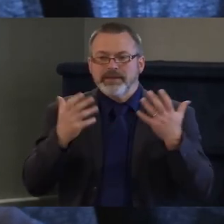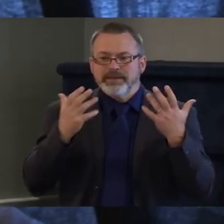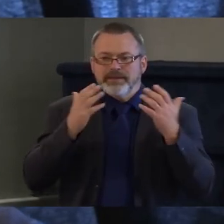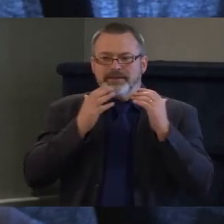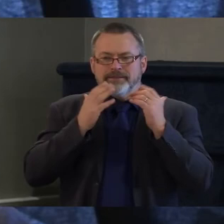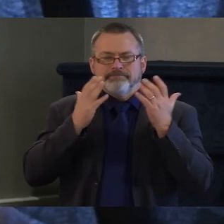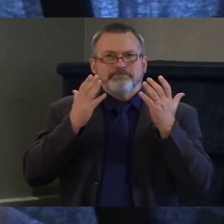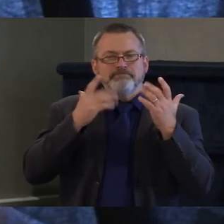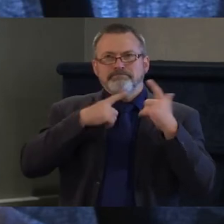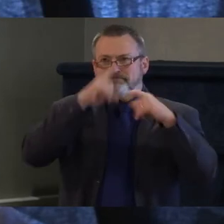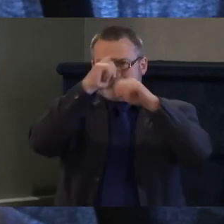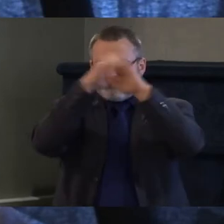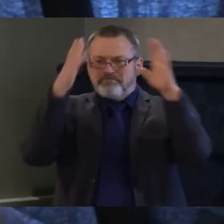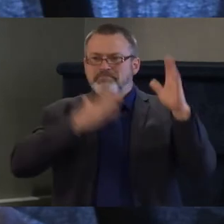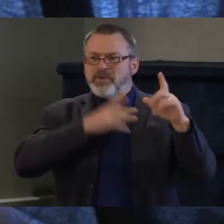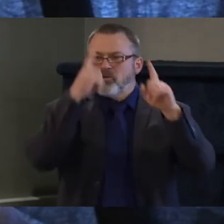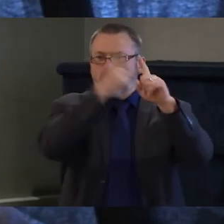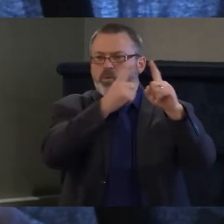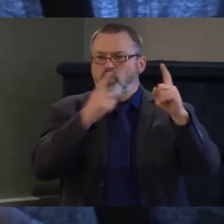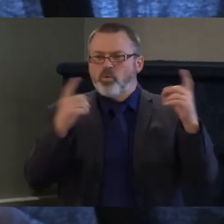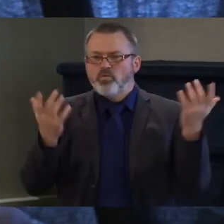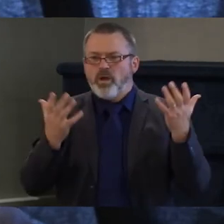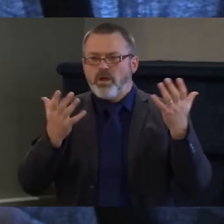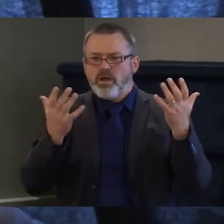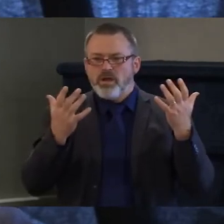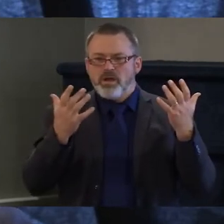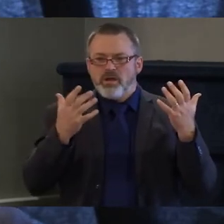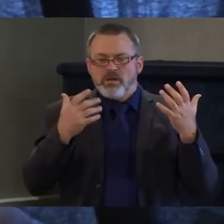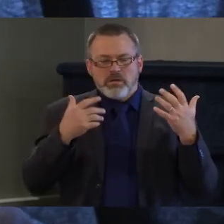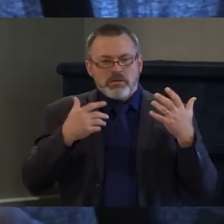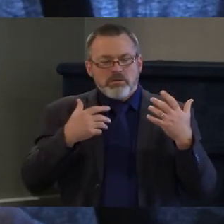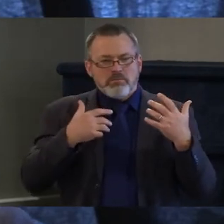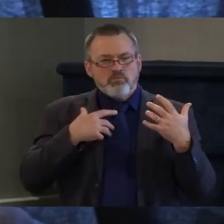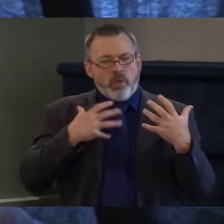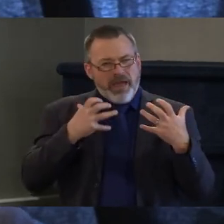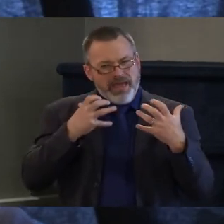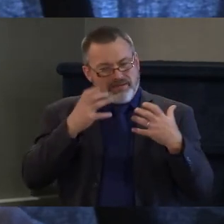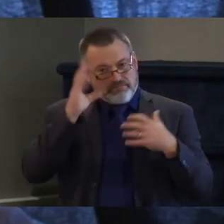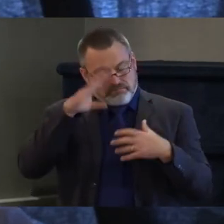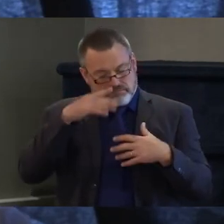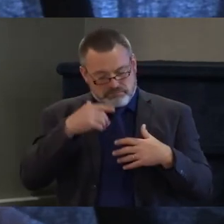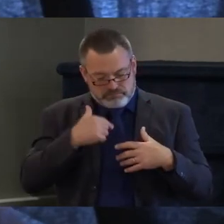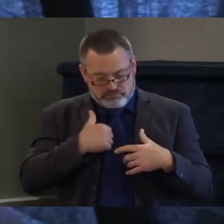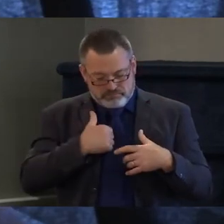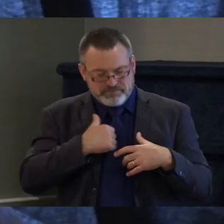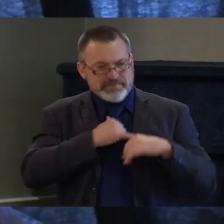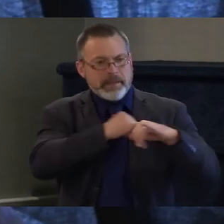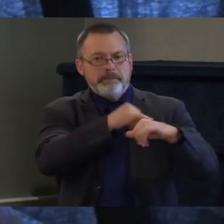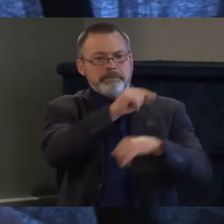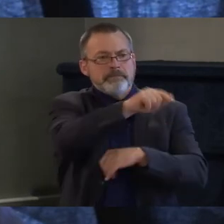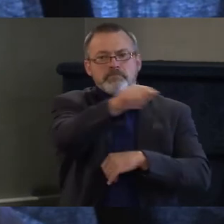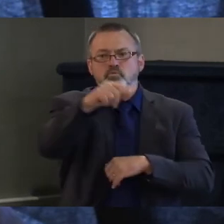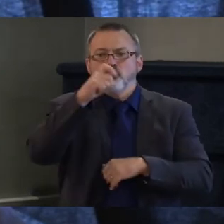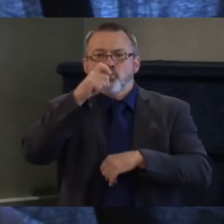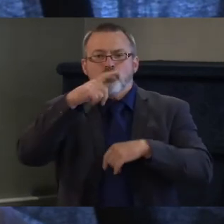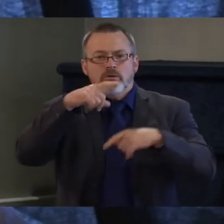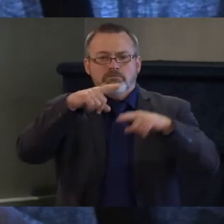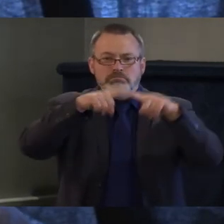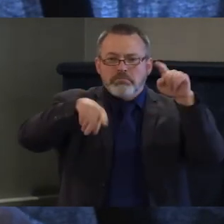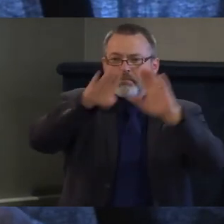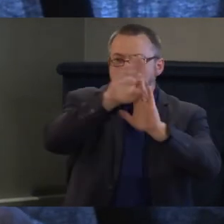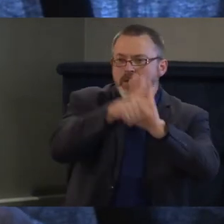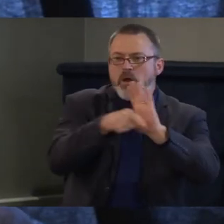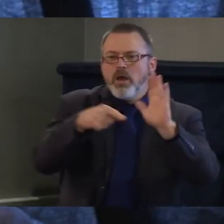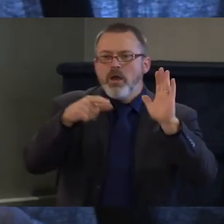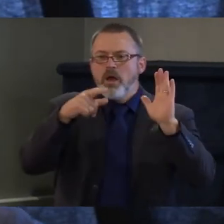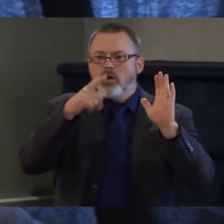classroom a place where everybody regardless of background would feel uh welcome when you go through life as